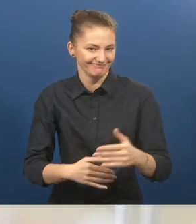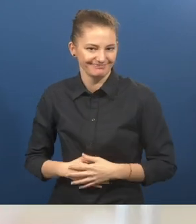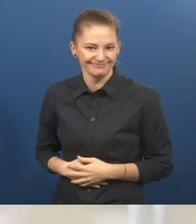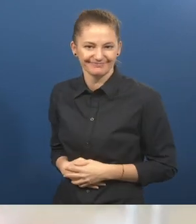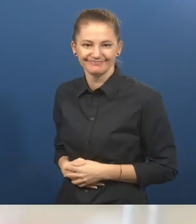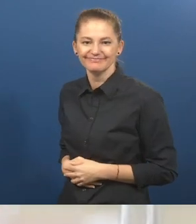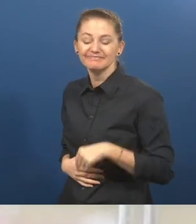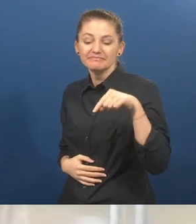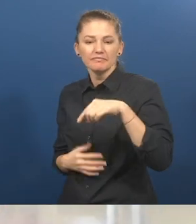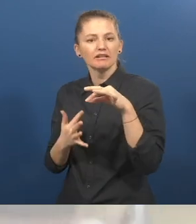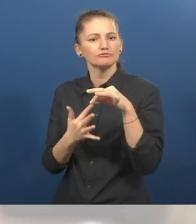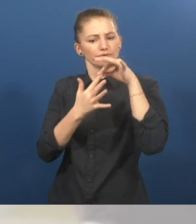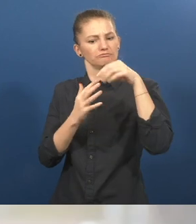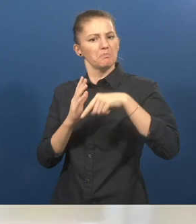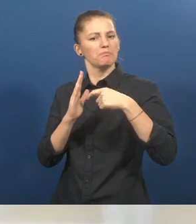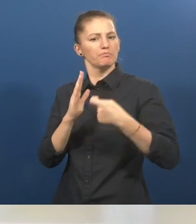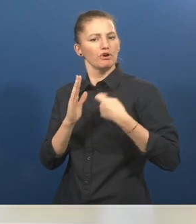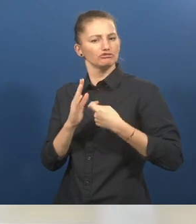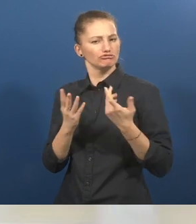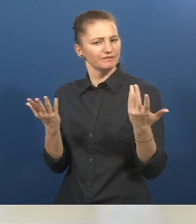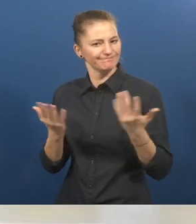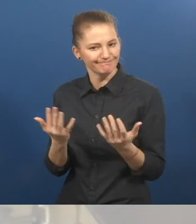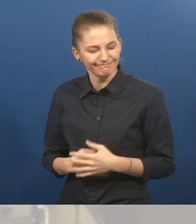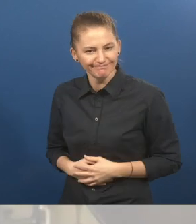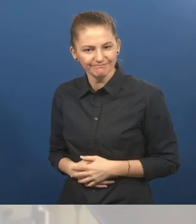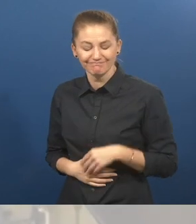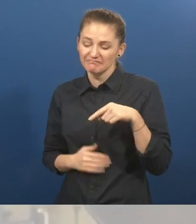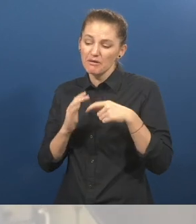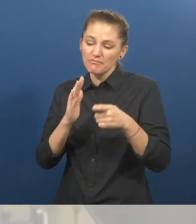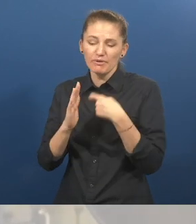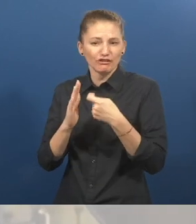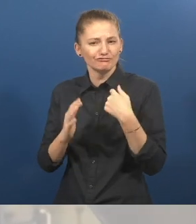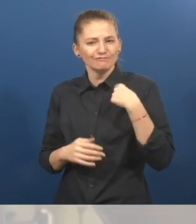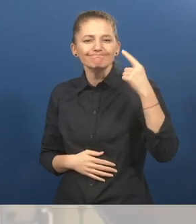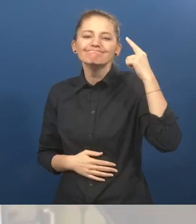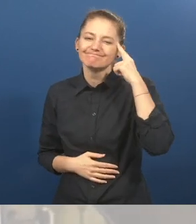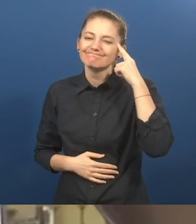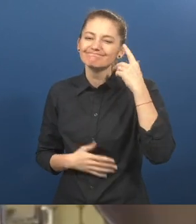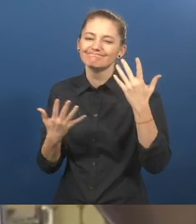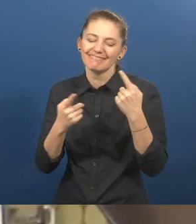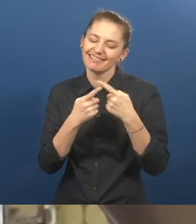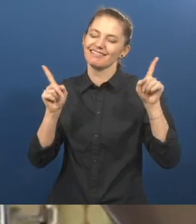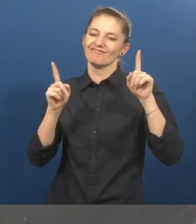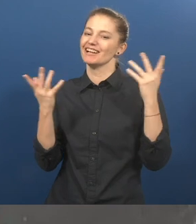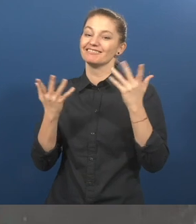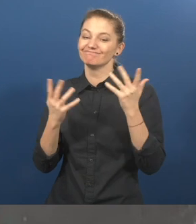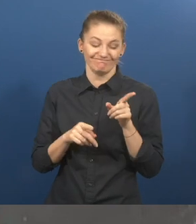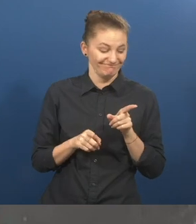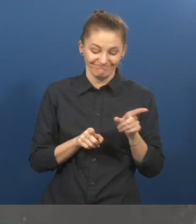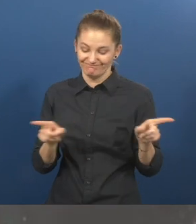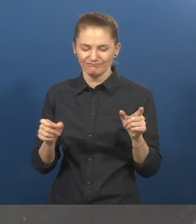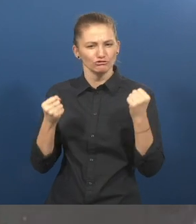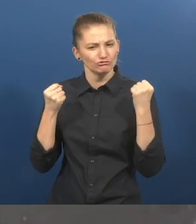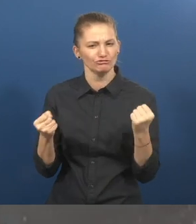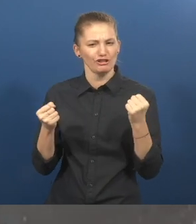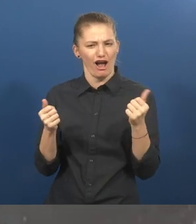innovative about customized employment? A woman working in a coffee shop? In the interview again, Beth Keaton. Customized employment, I think, is